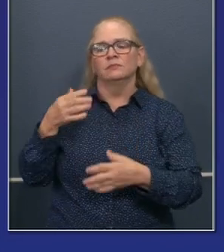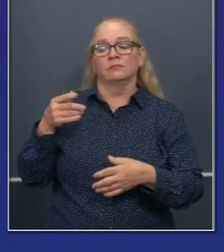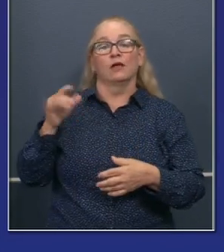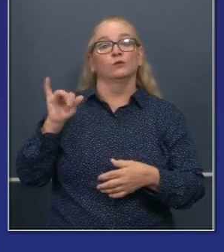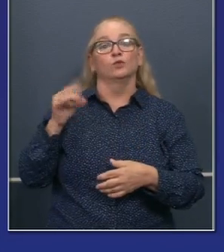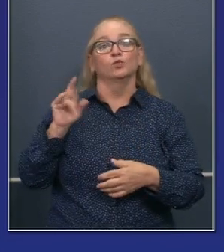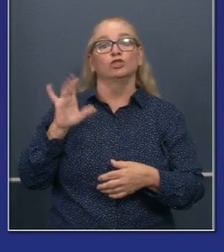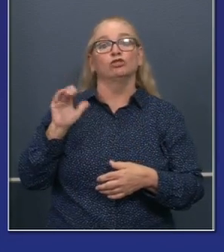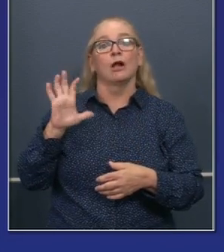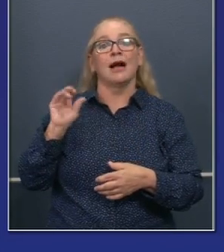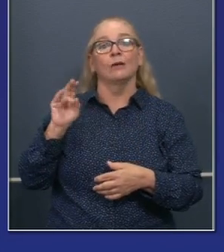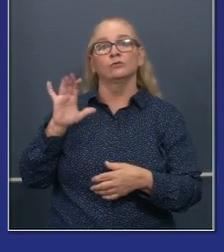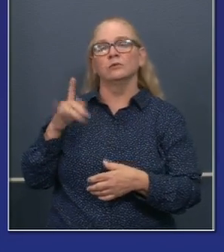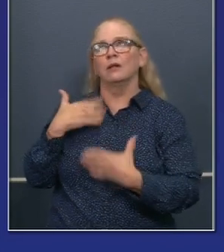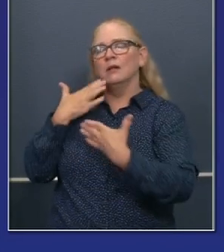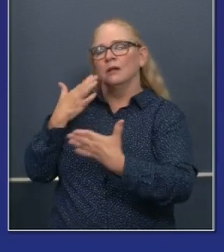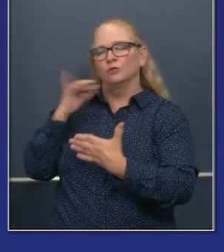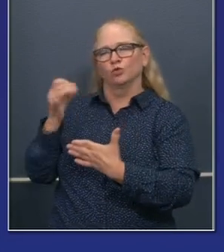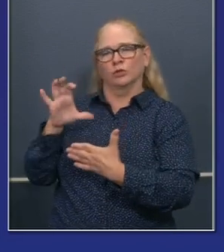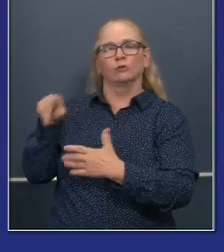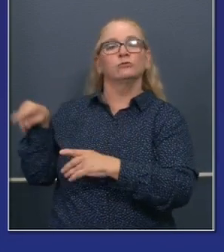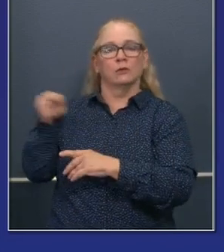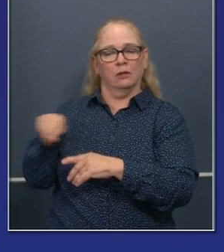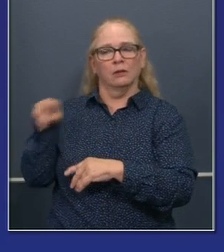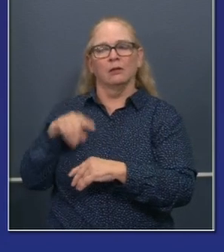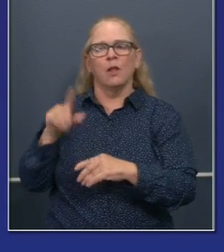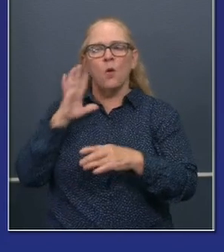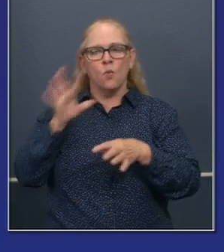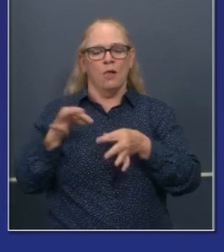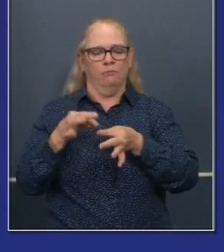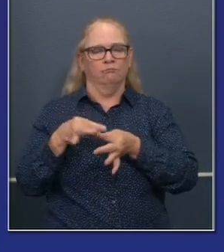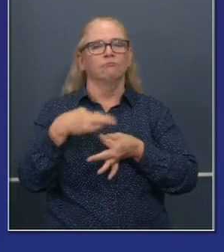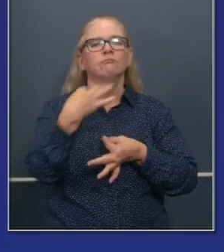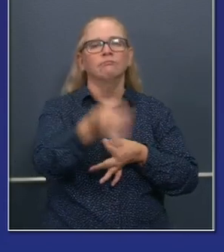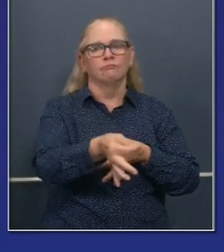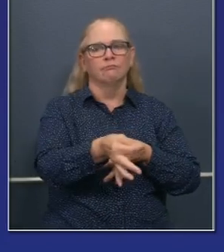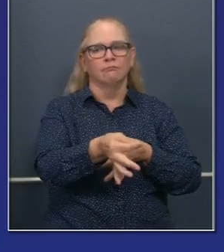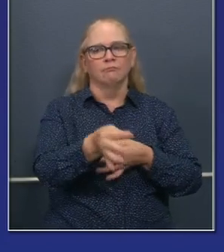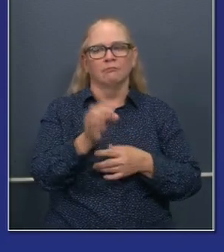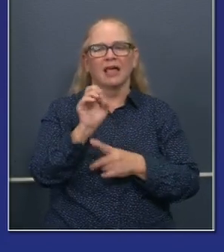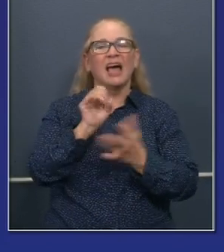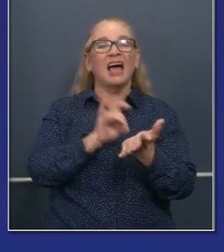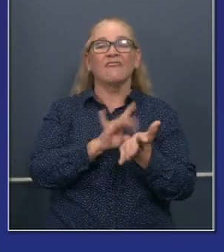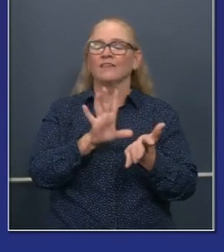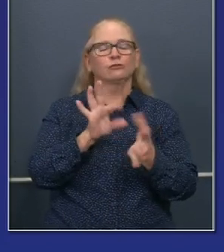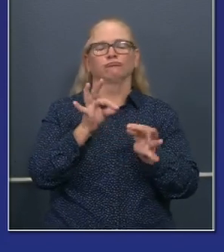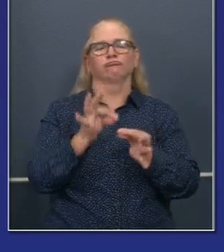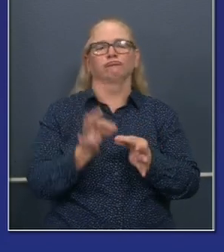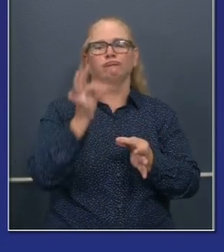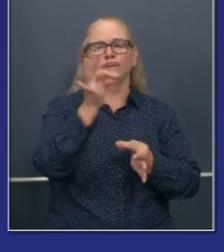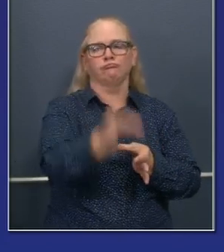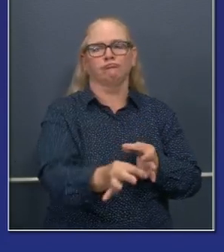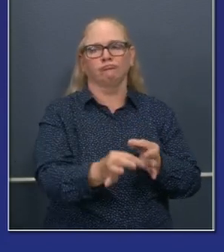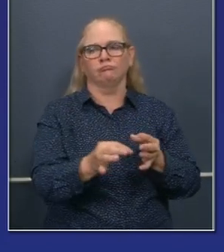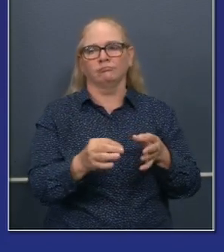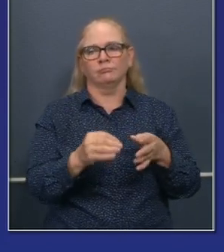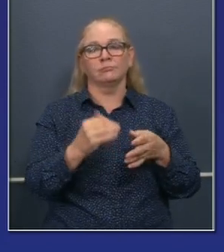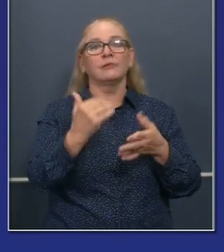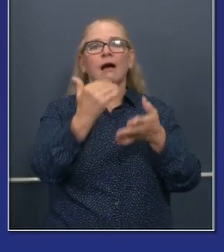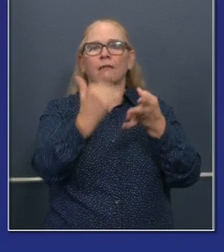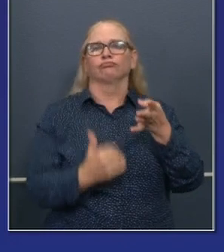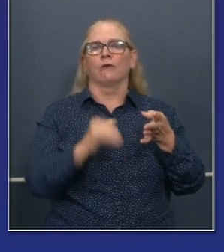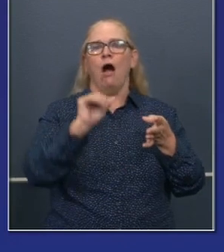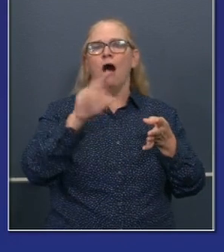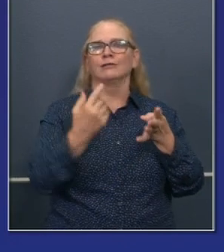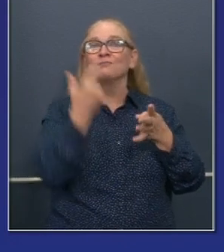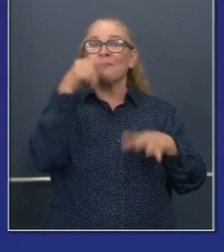extending that moratorium, uh, through the end of August. They haven't done so, and I'm not doing this to put